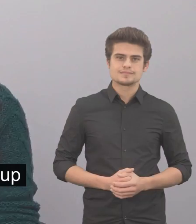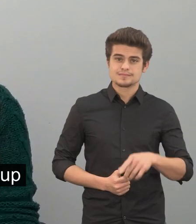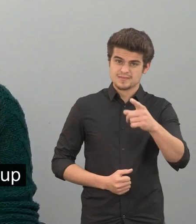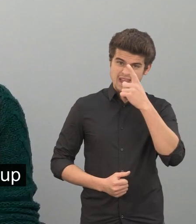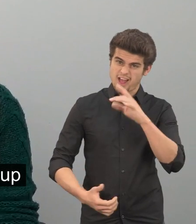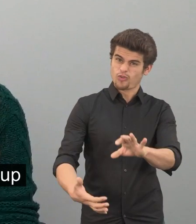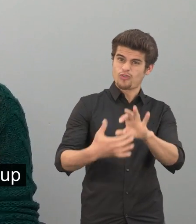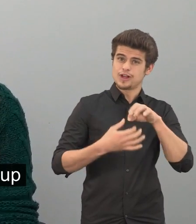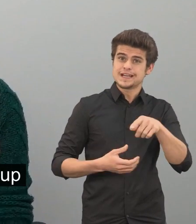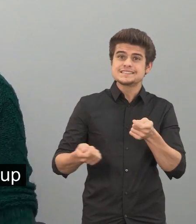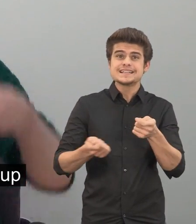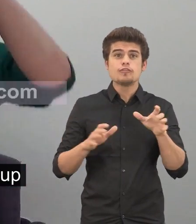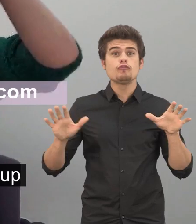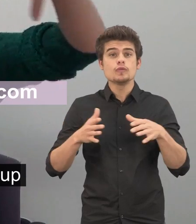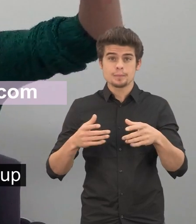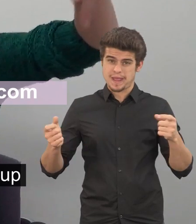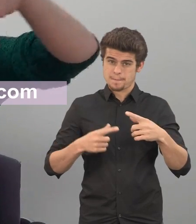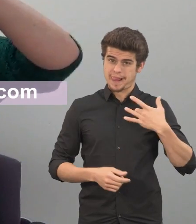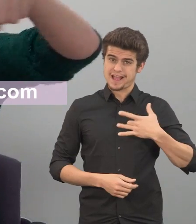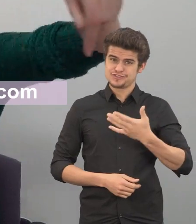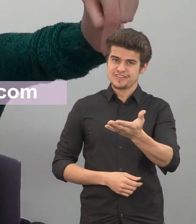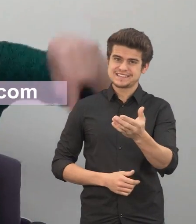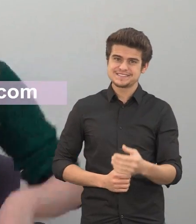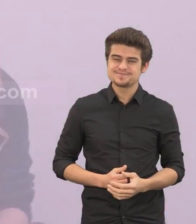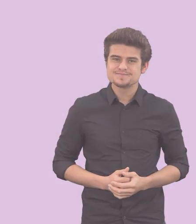You can contact the receiving group at this email as well.